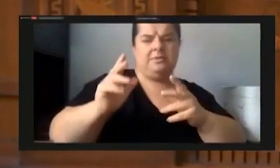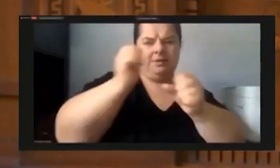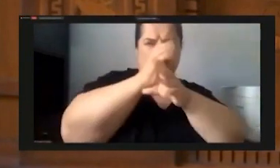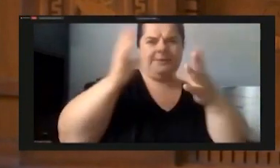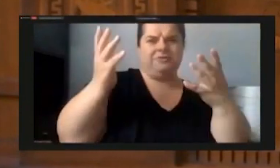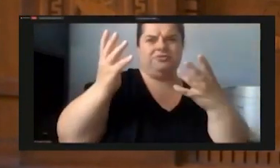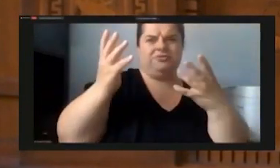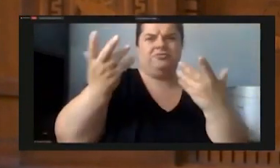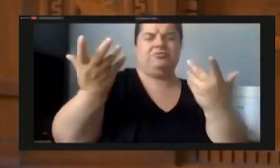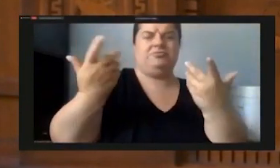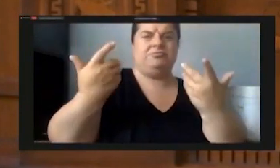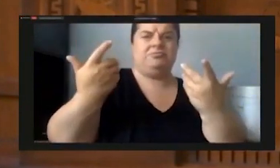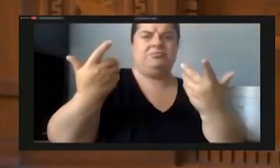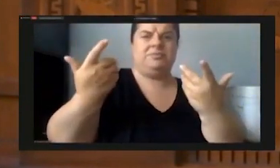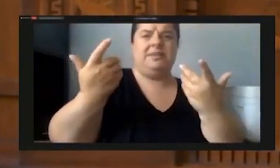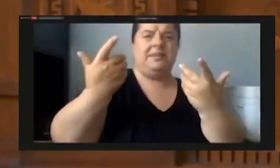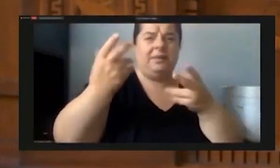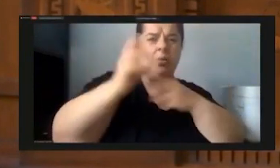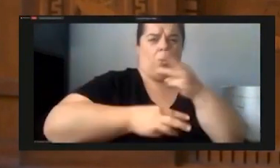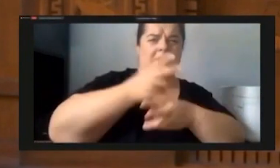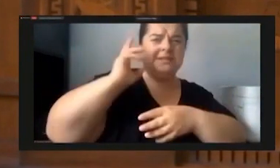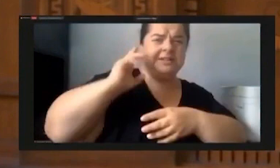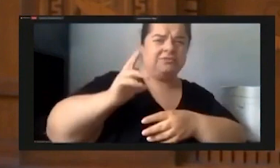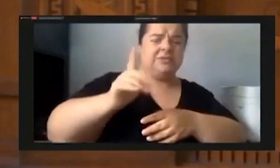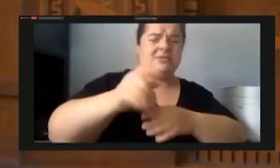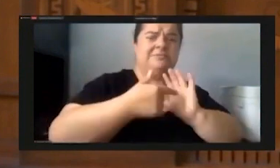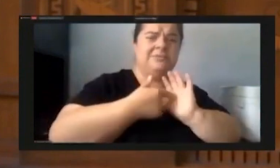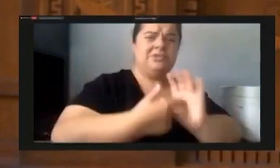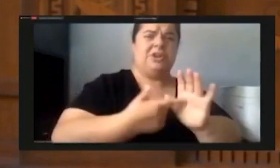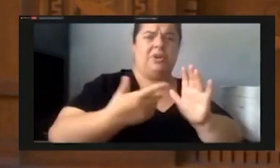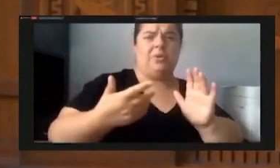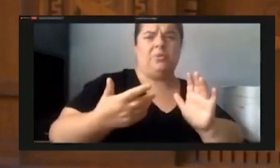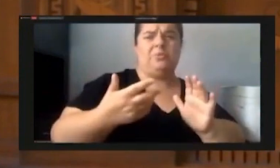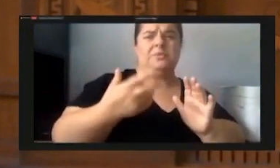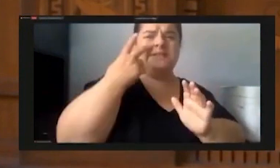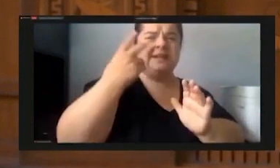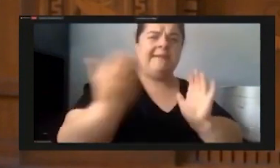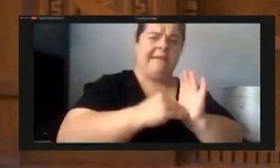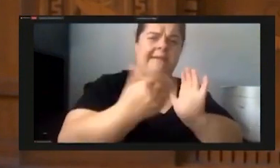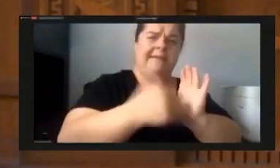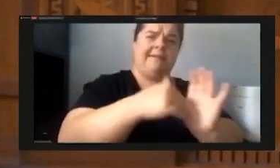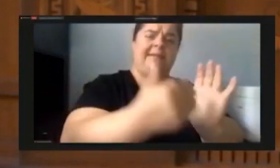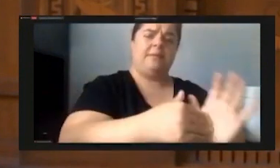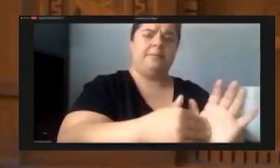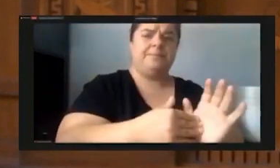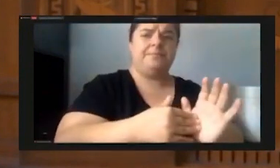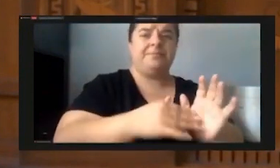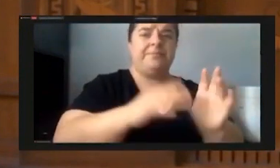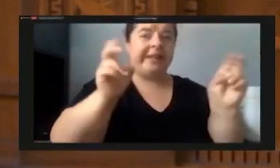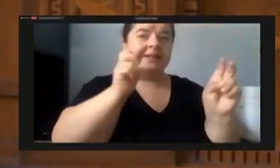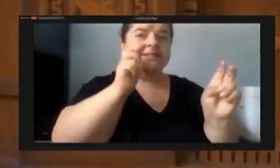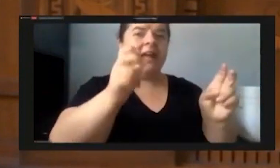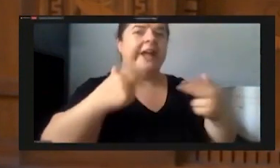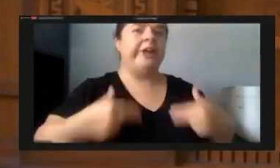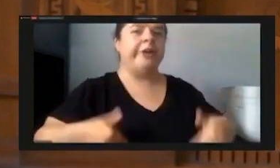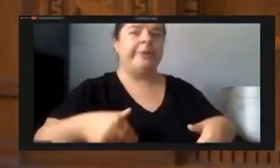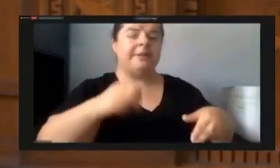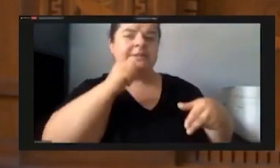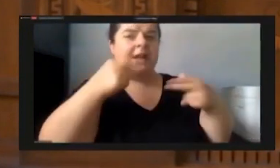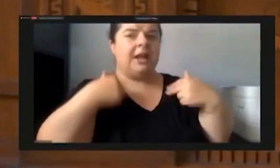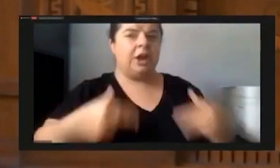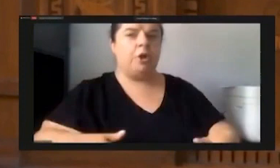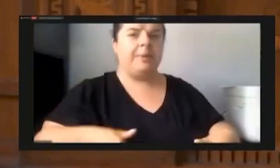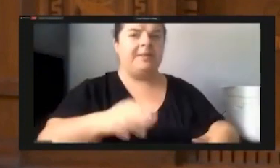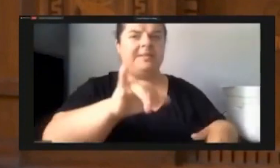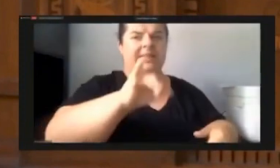the same tired arguments and advocacy for these atrocities are always used. Quote, that's not human, that's just a black man.